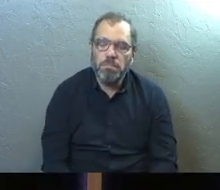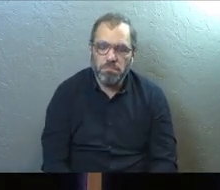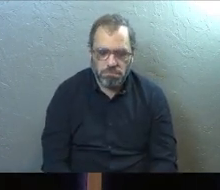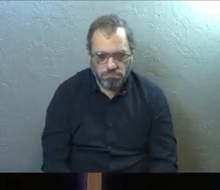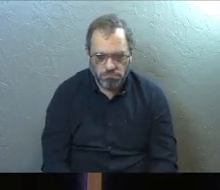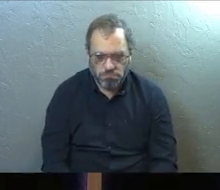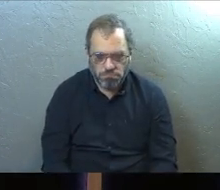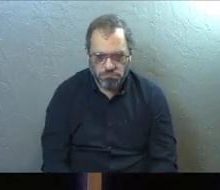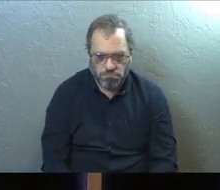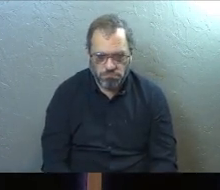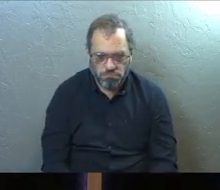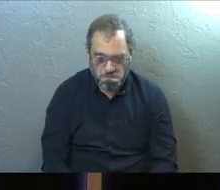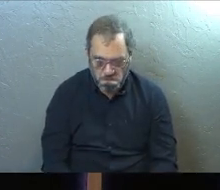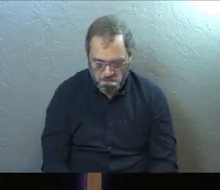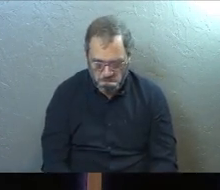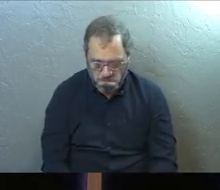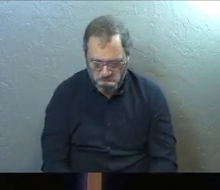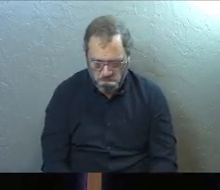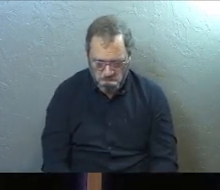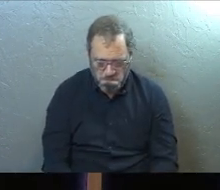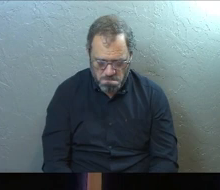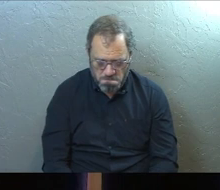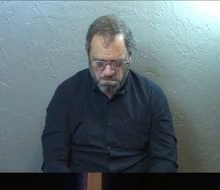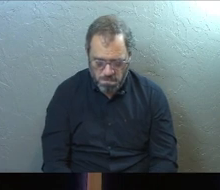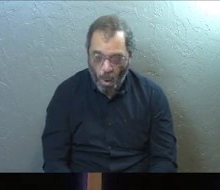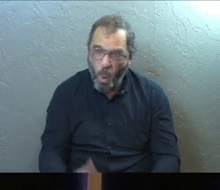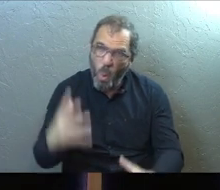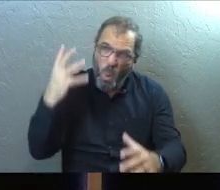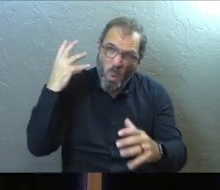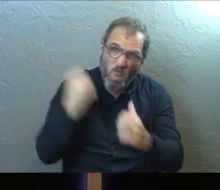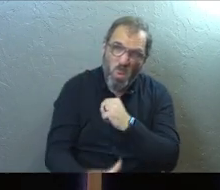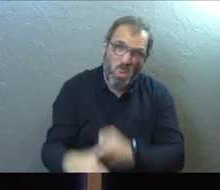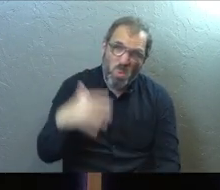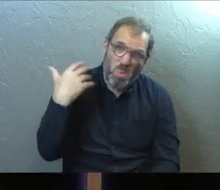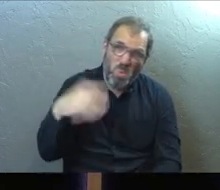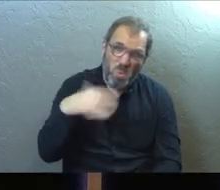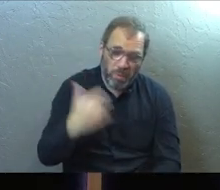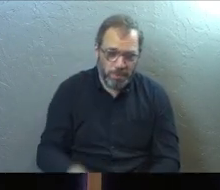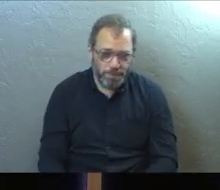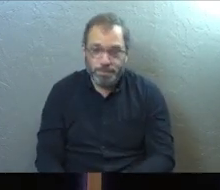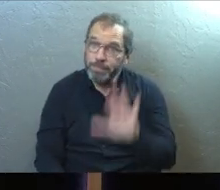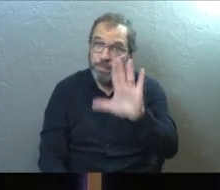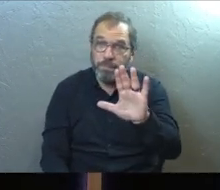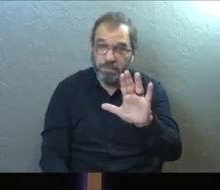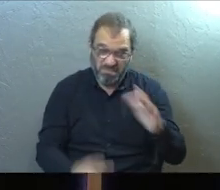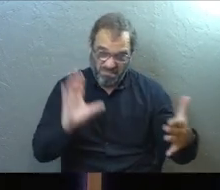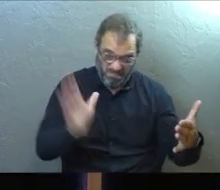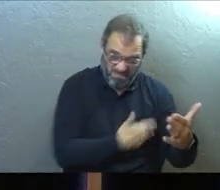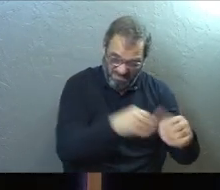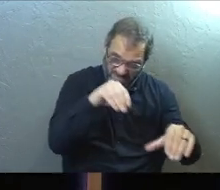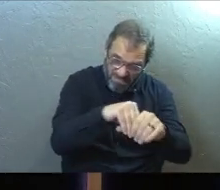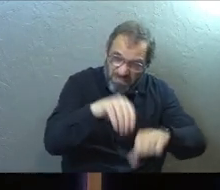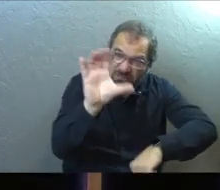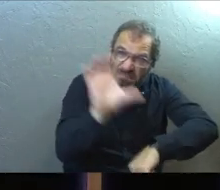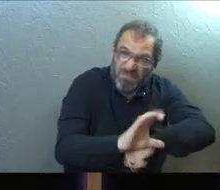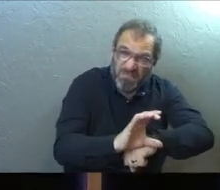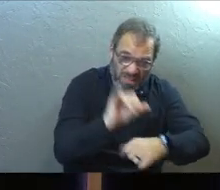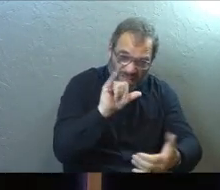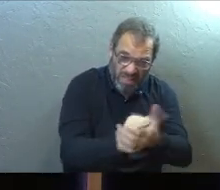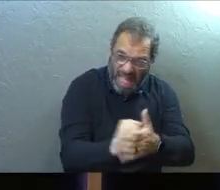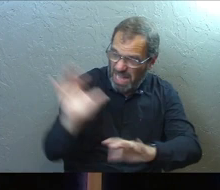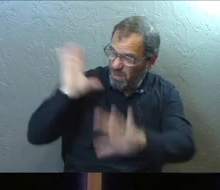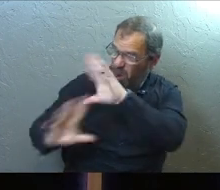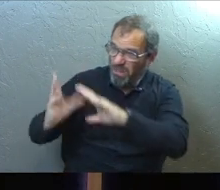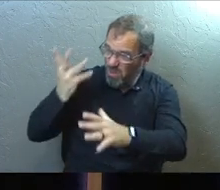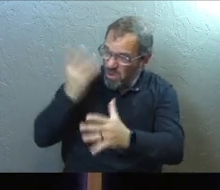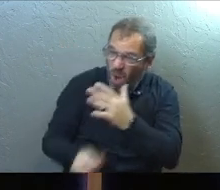It's all downhill from here. Rough dude. Again, you're going to sing that in church that the good old days